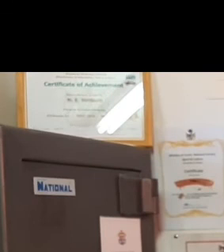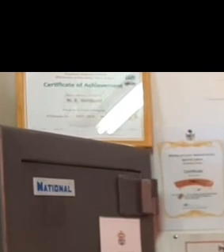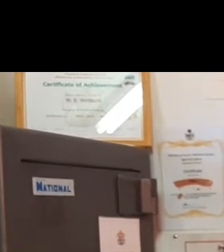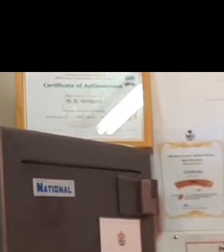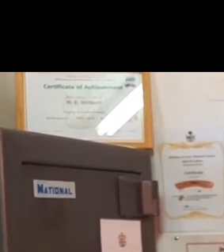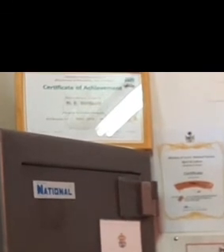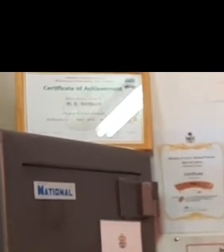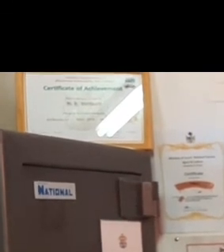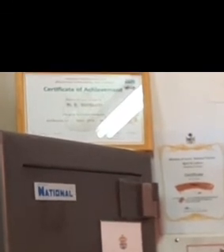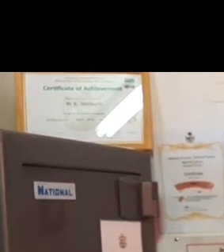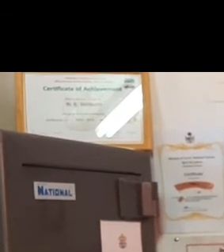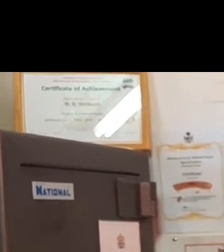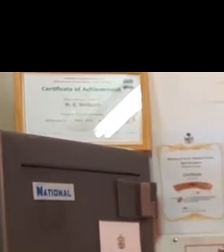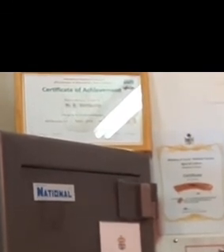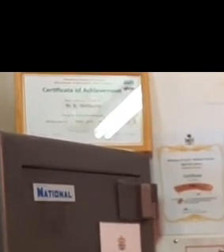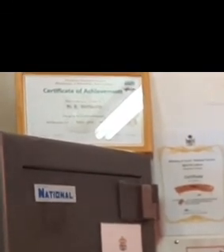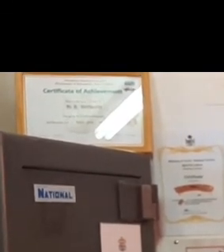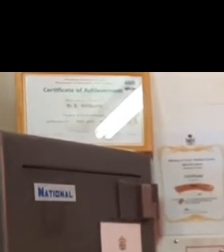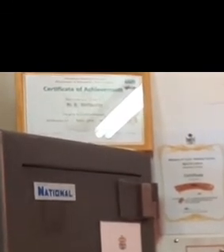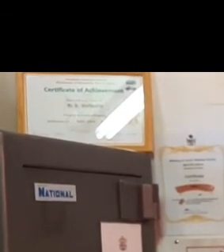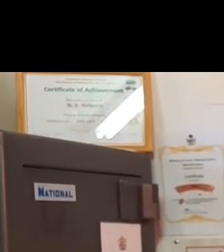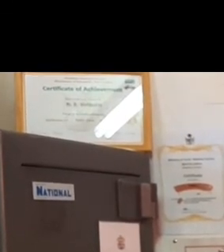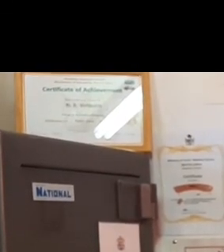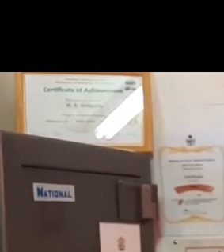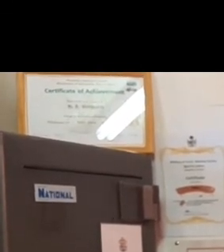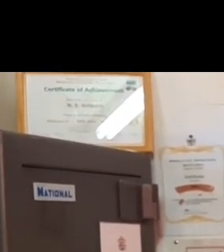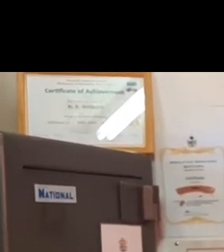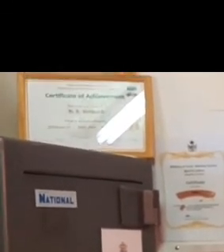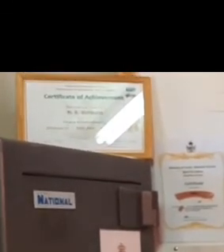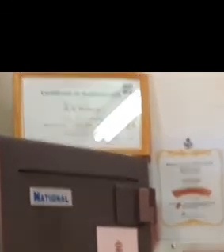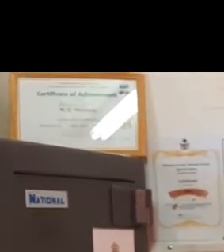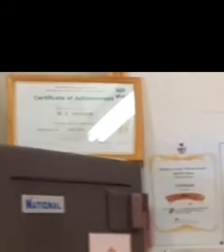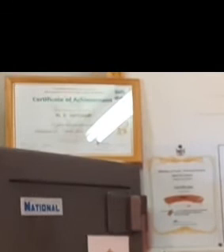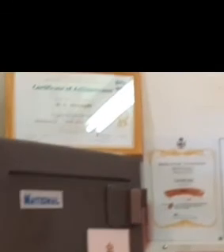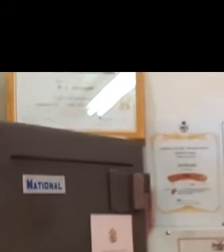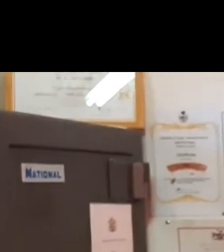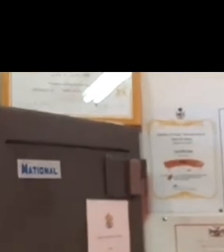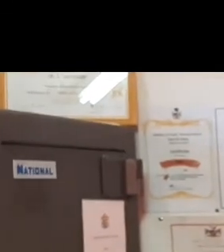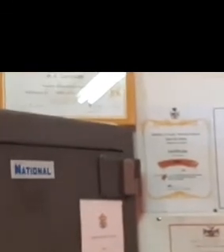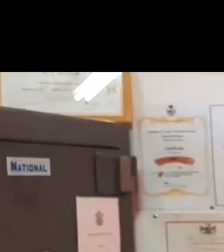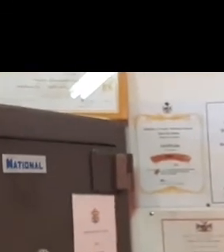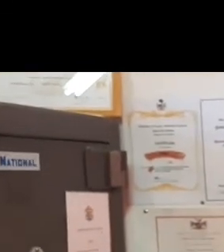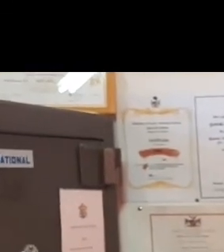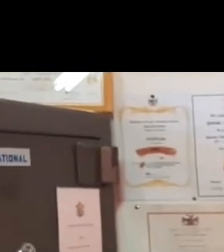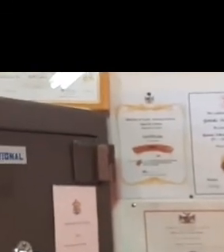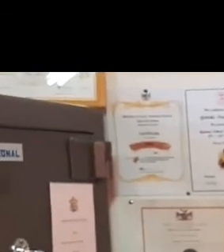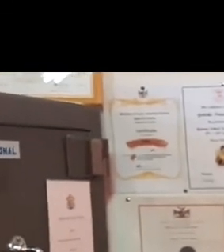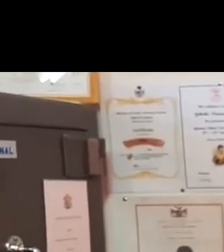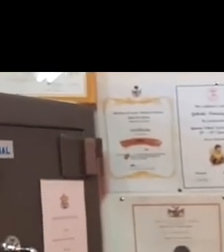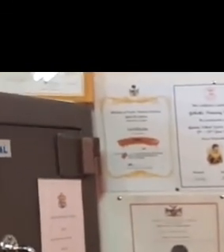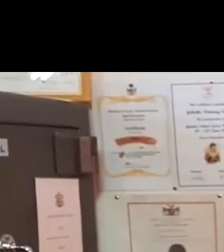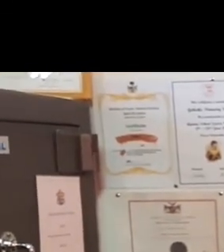doplets and also the teachers who are at the school? Sure. Currently the measures that we do have in place